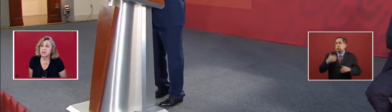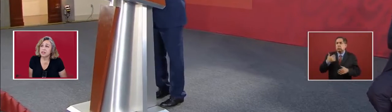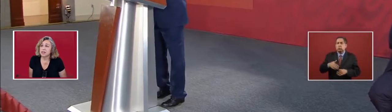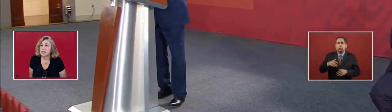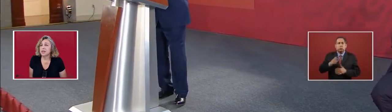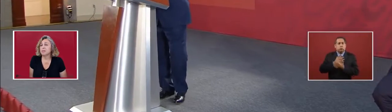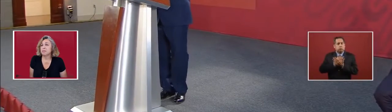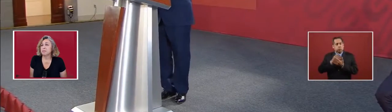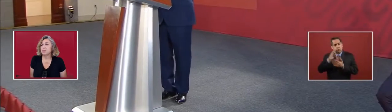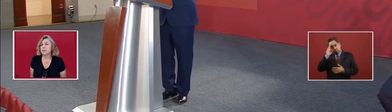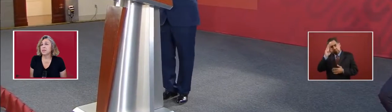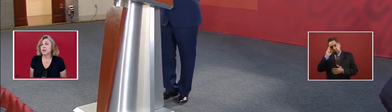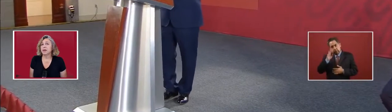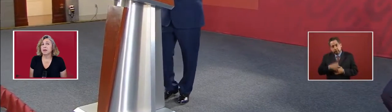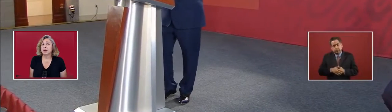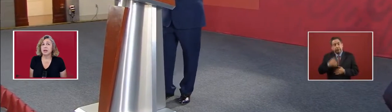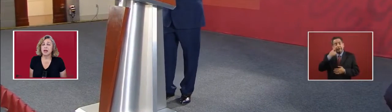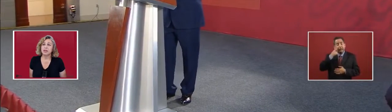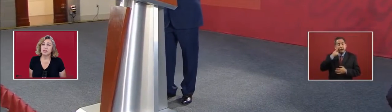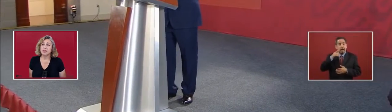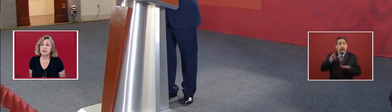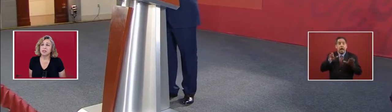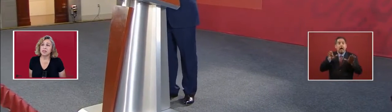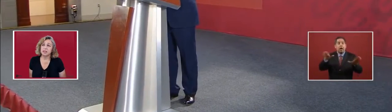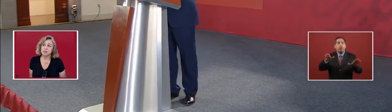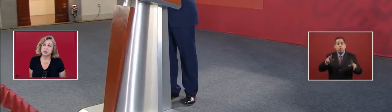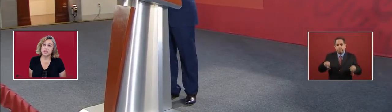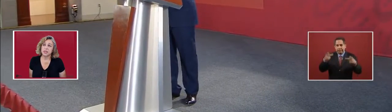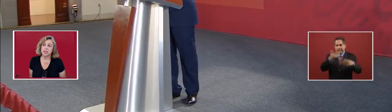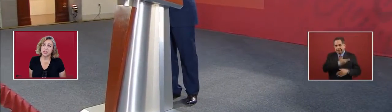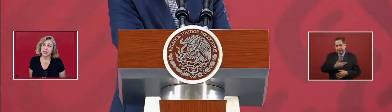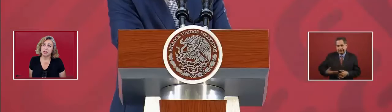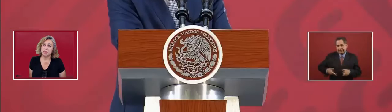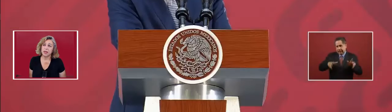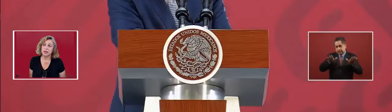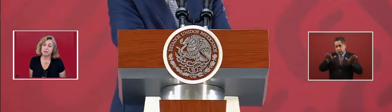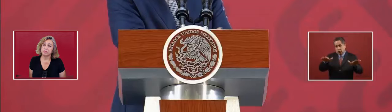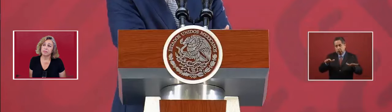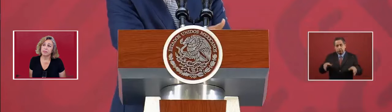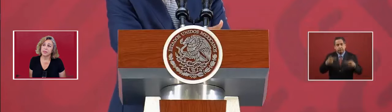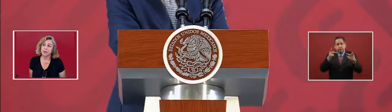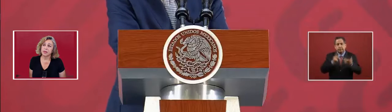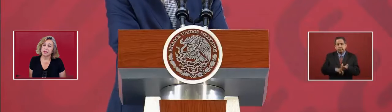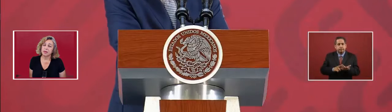just think of, now that they're going to sell this presidential airplane.